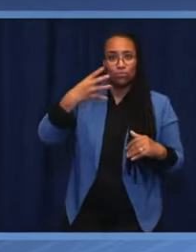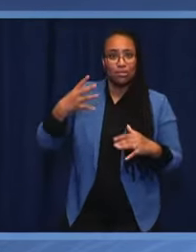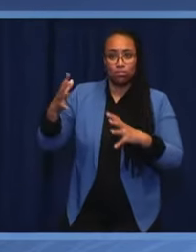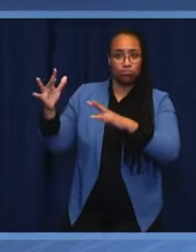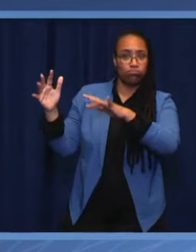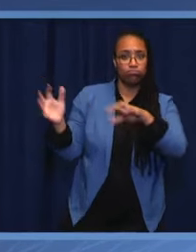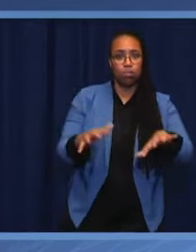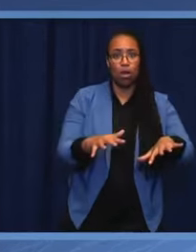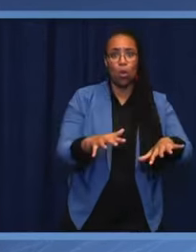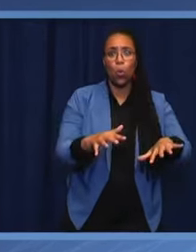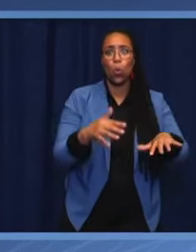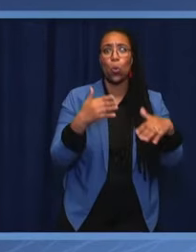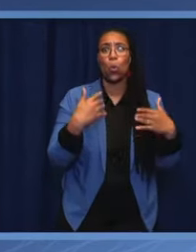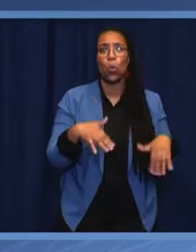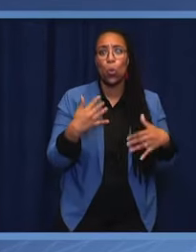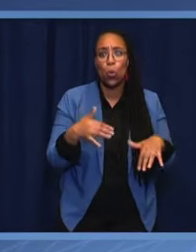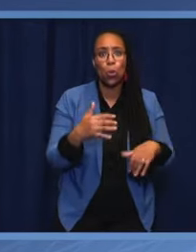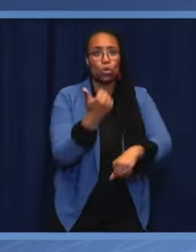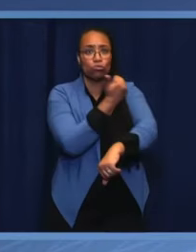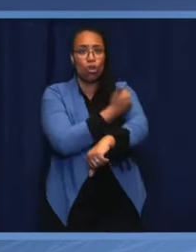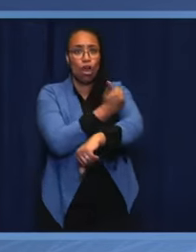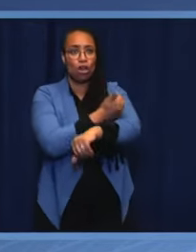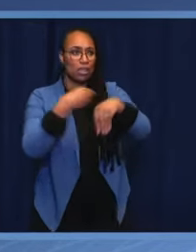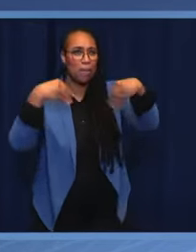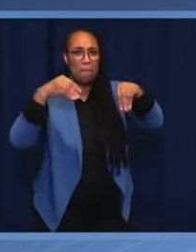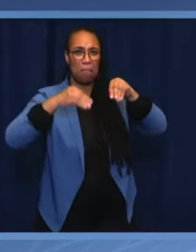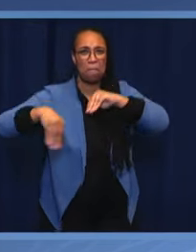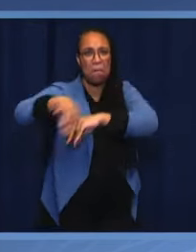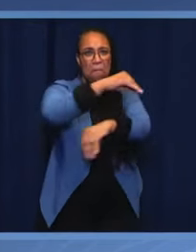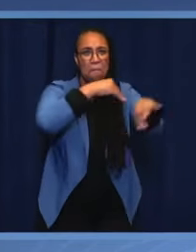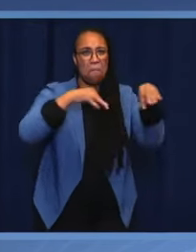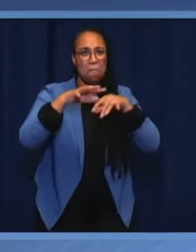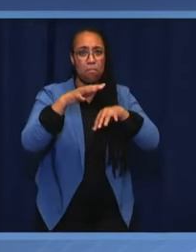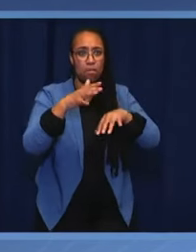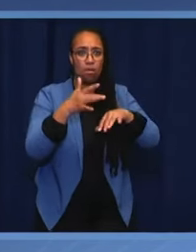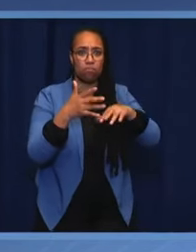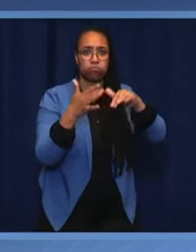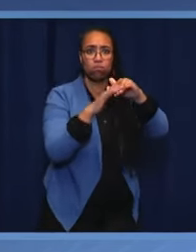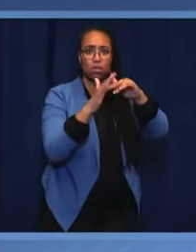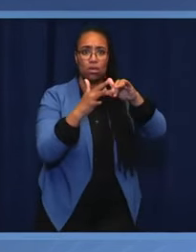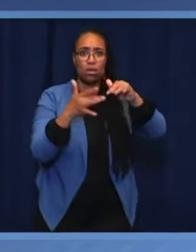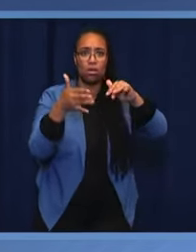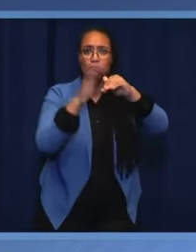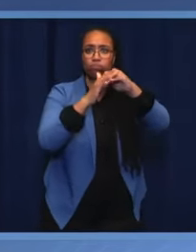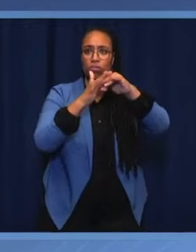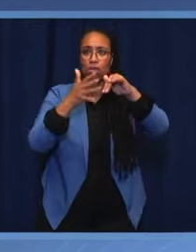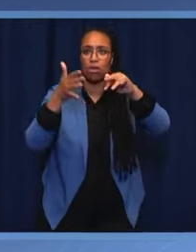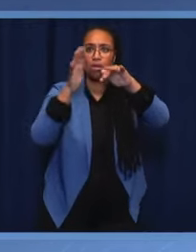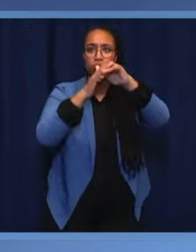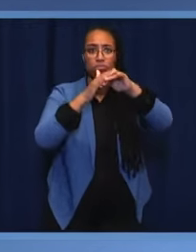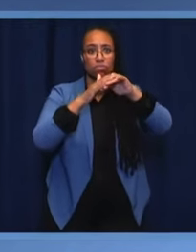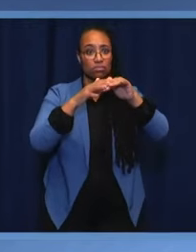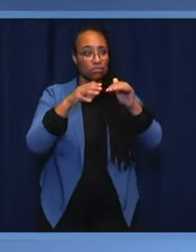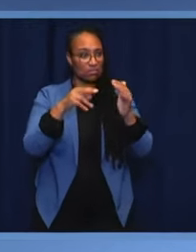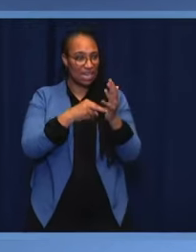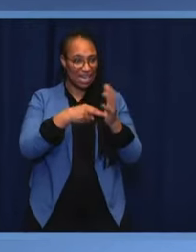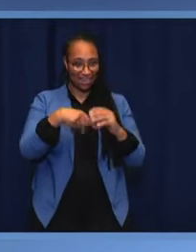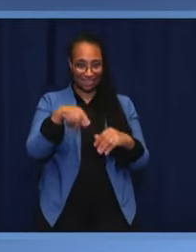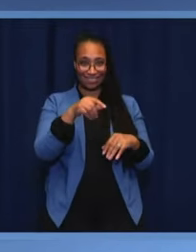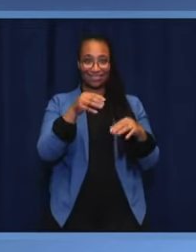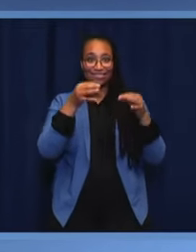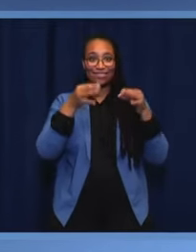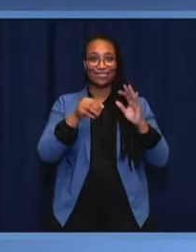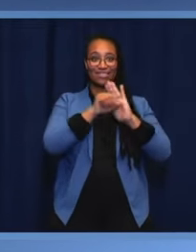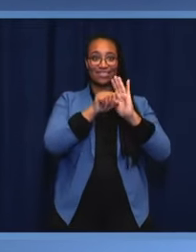which is curtailing state powers, increases in the prices of food and